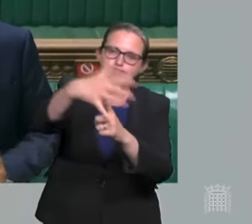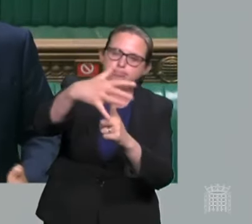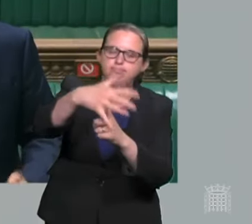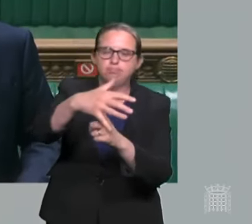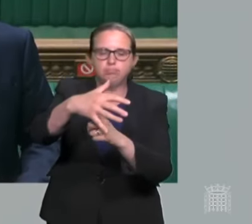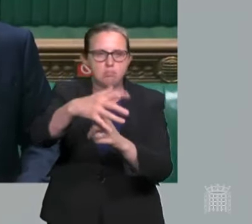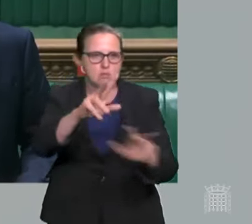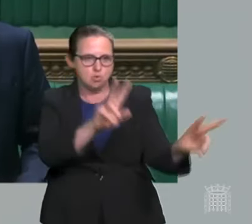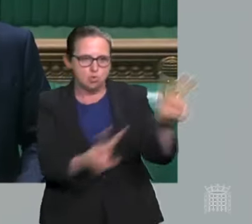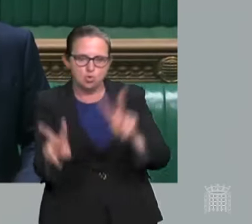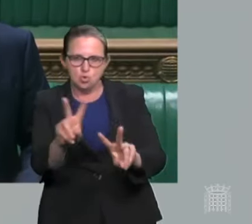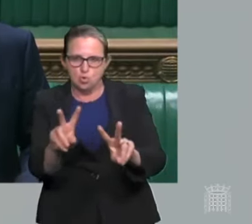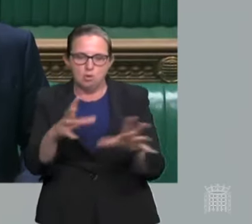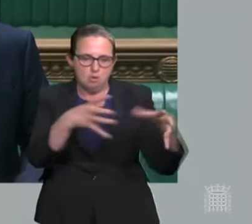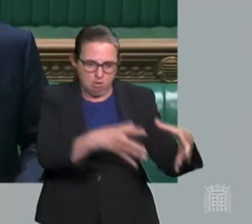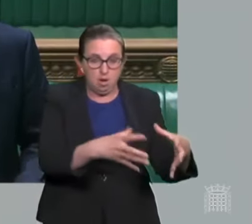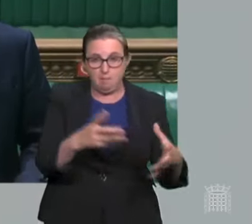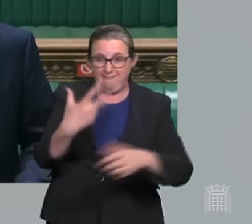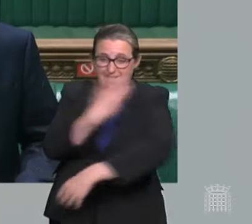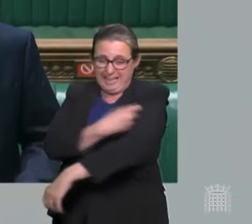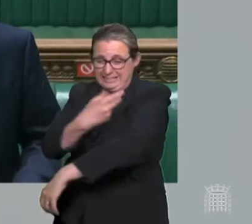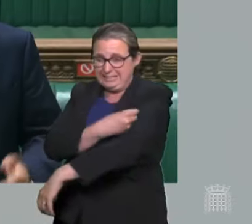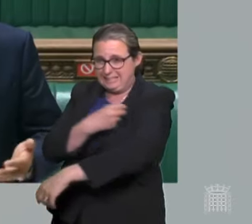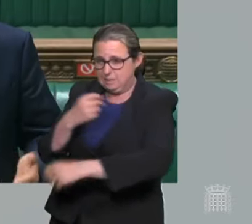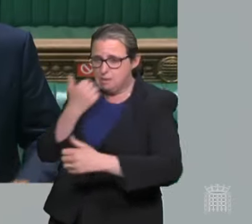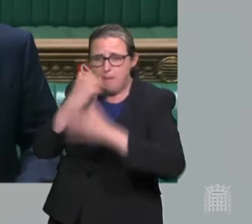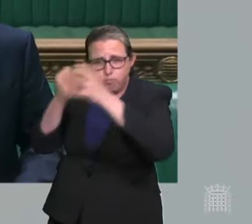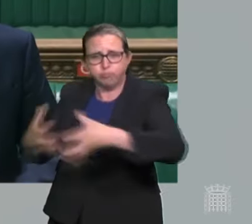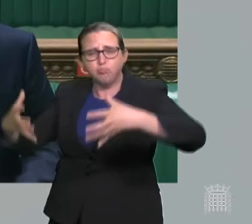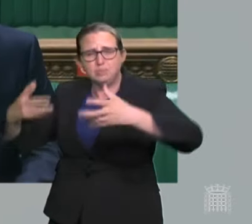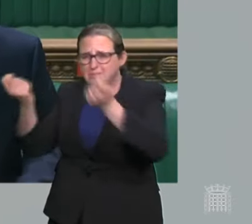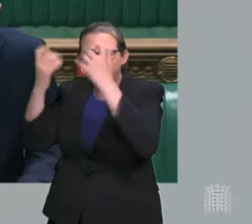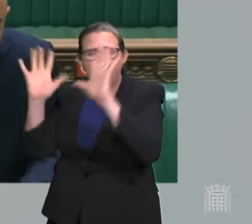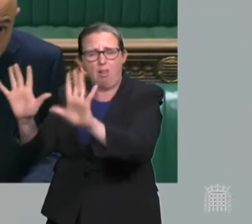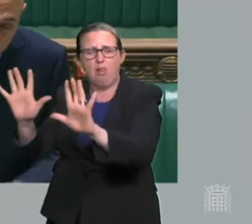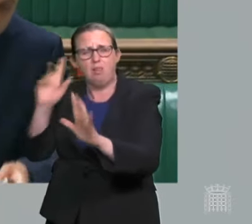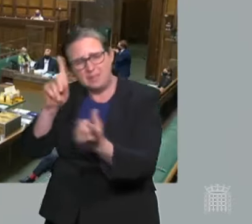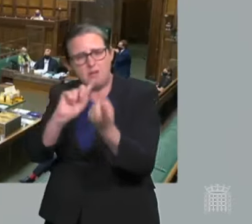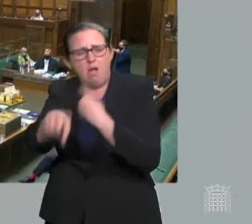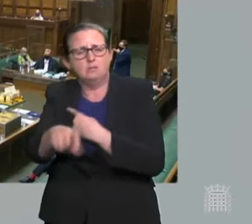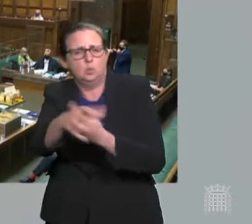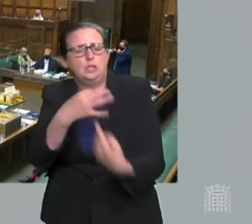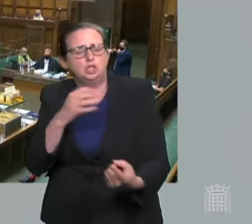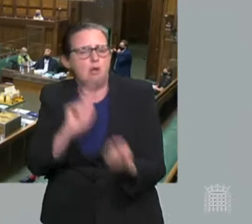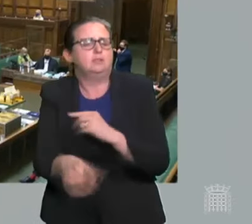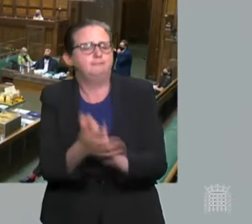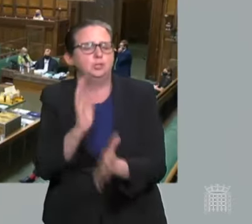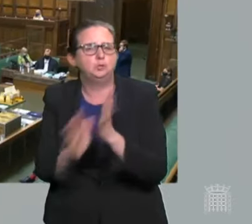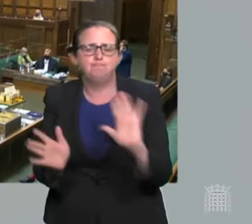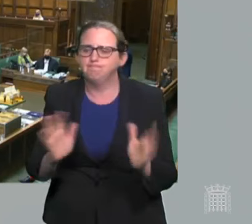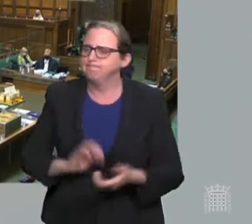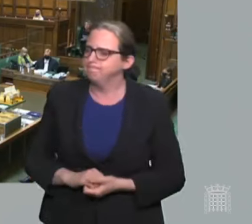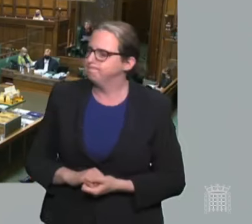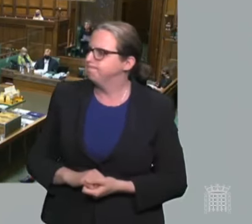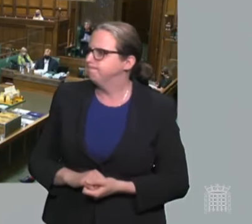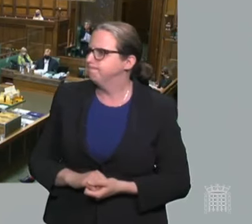taken together with the success of the vaccine programme is the best answer to his question. We now